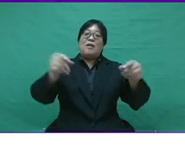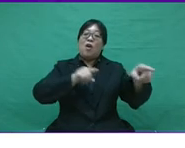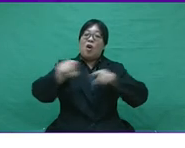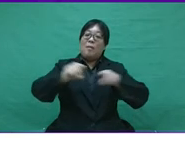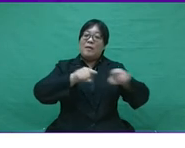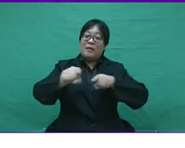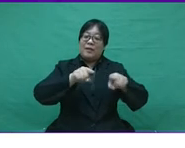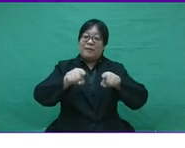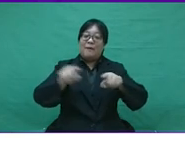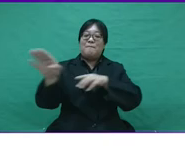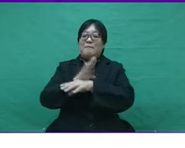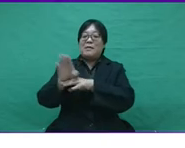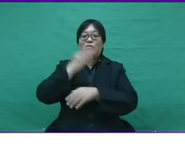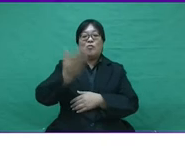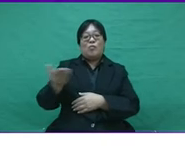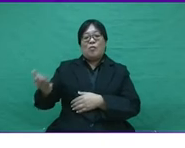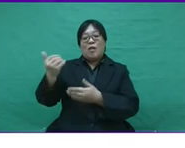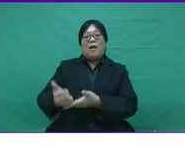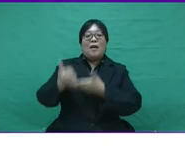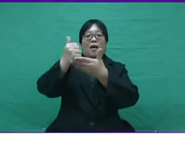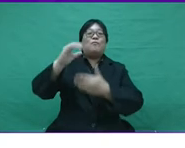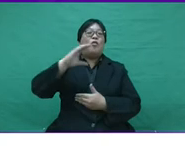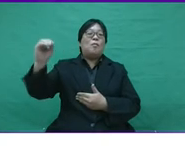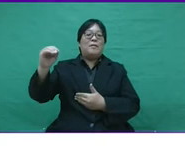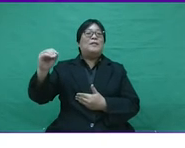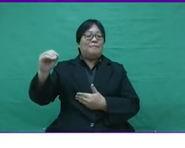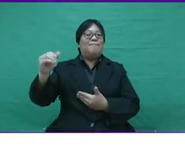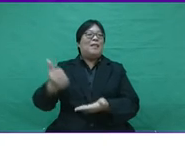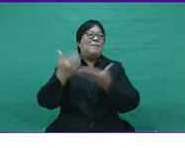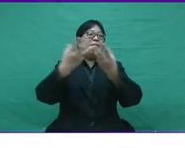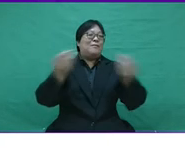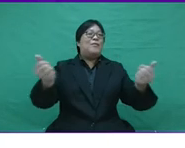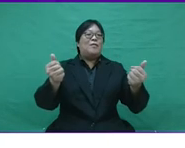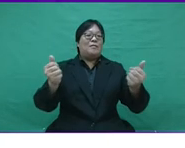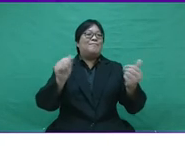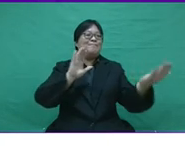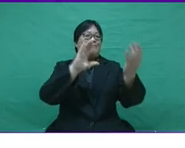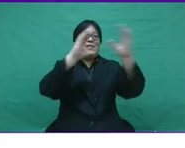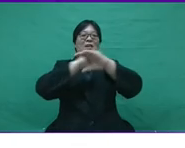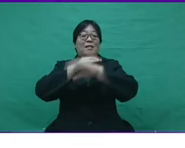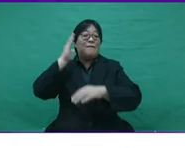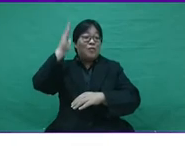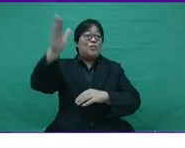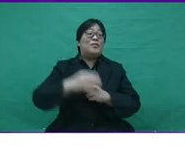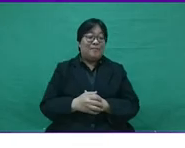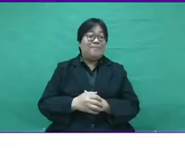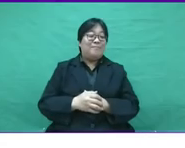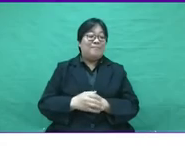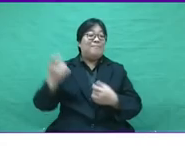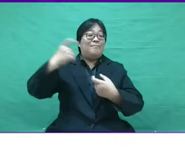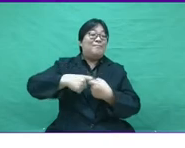is said to offer competitive business tools to help firms to address